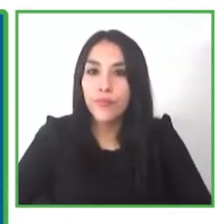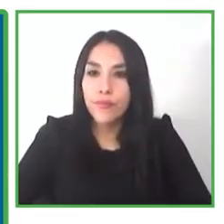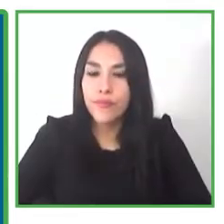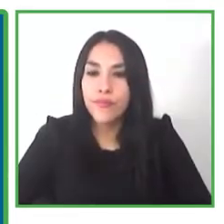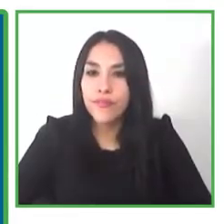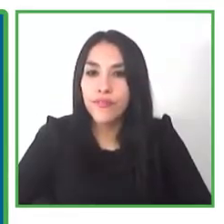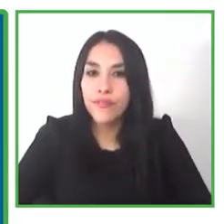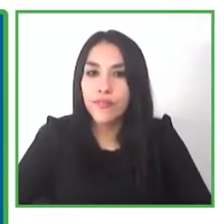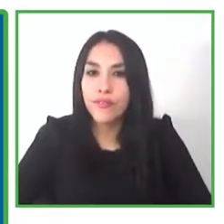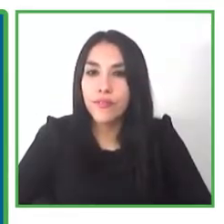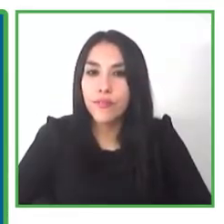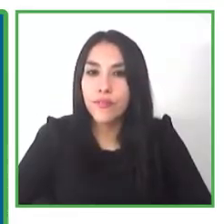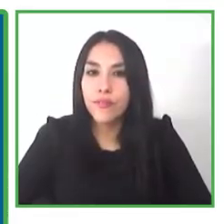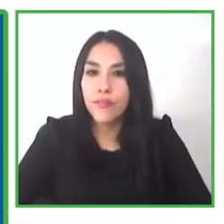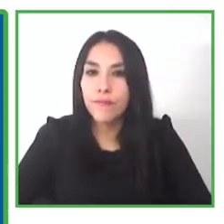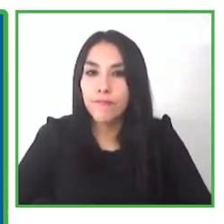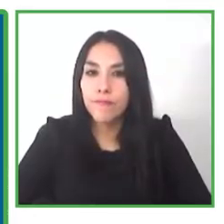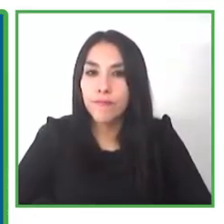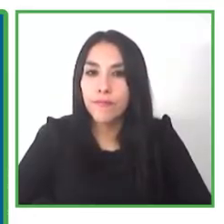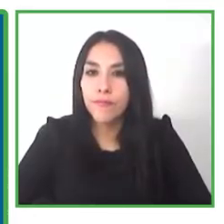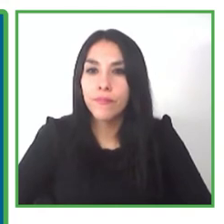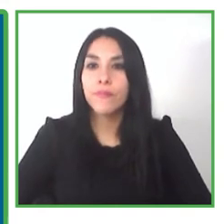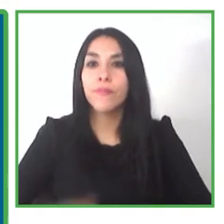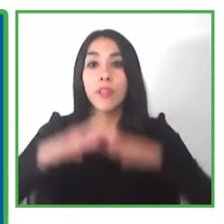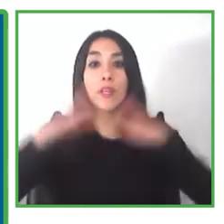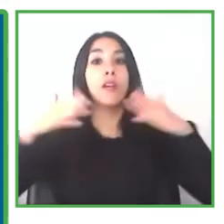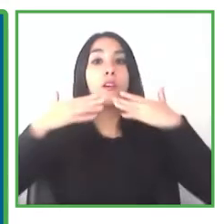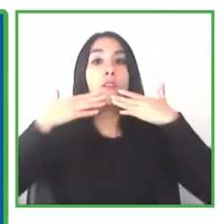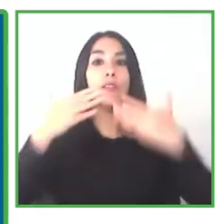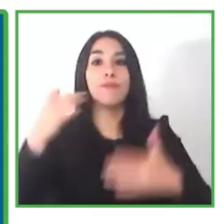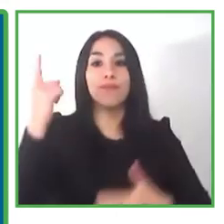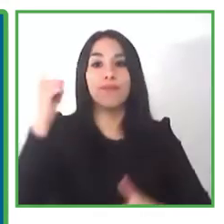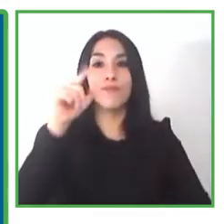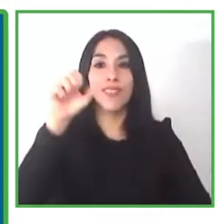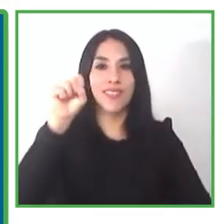thank you very much stanley for your presentation this